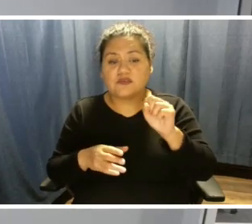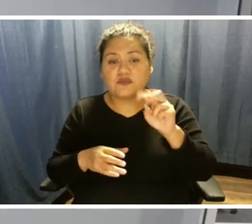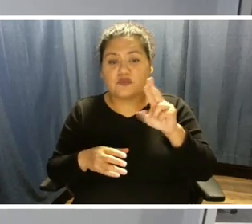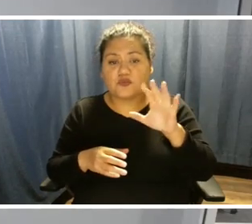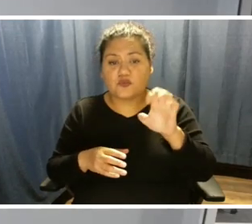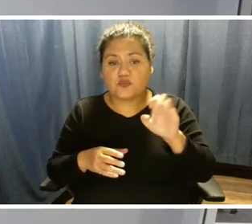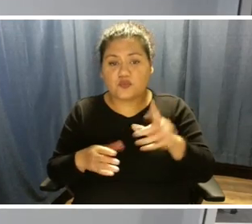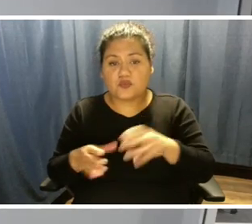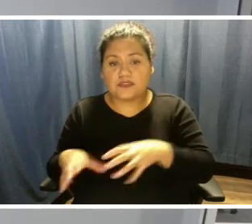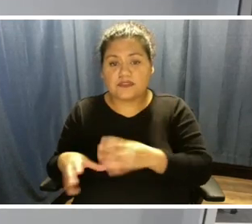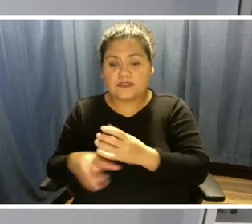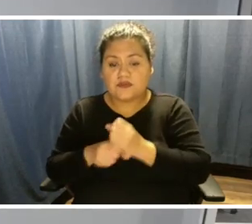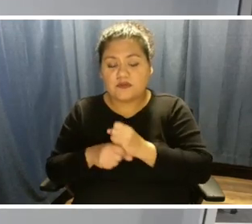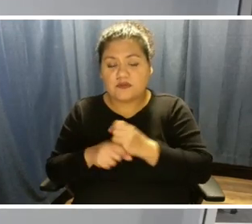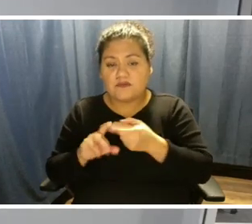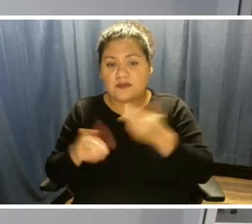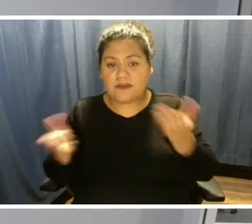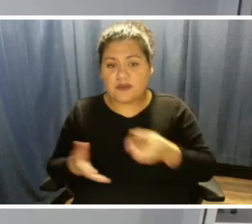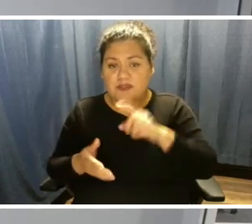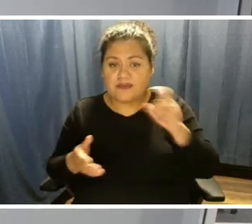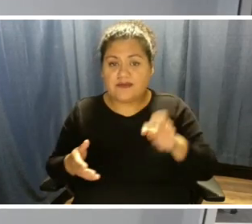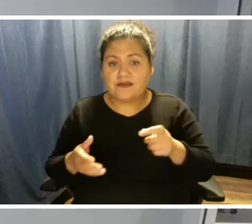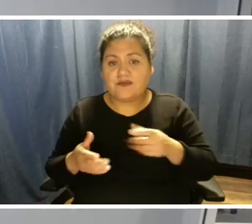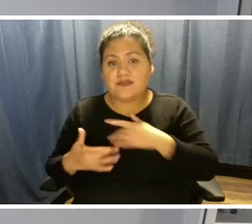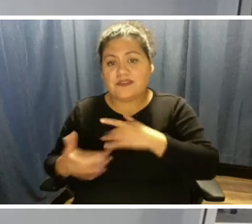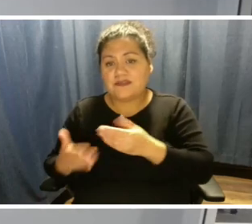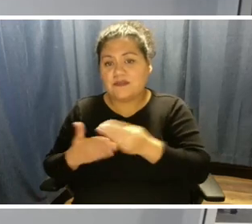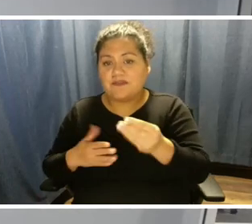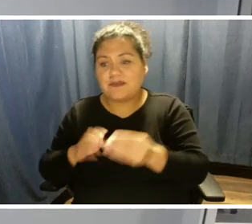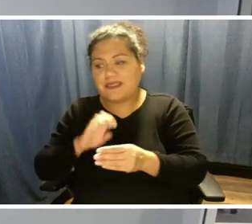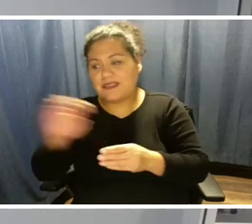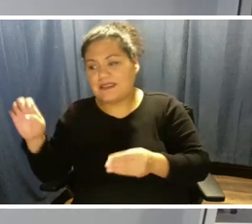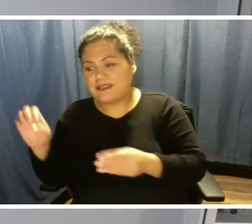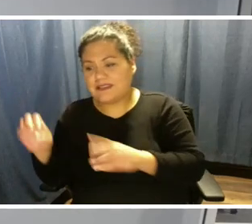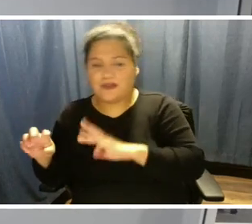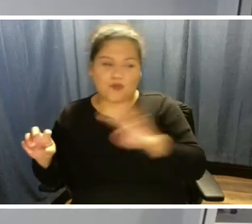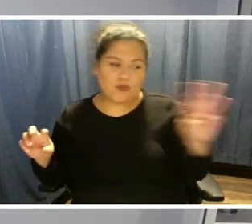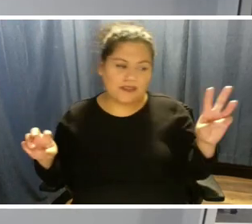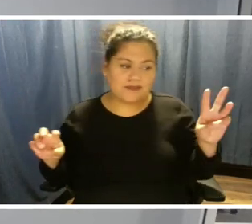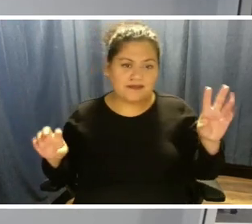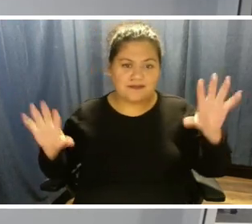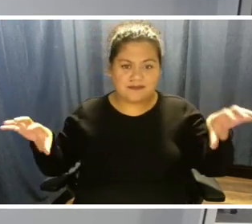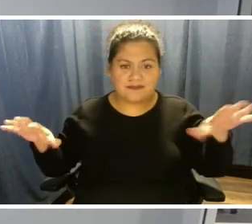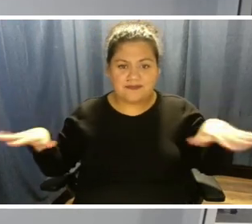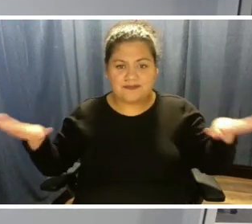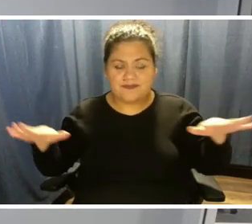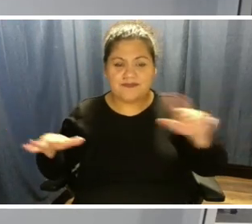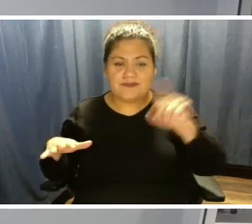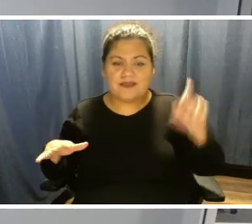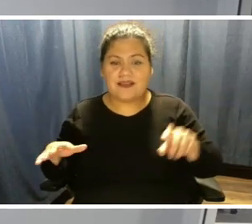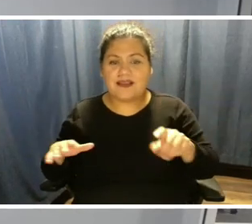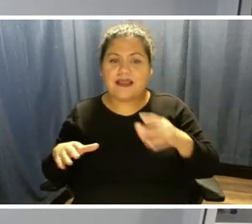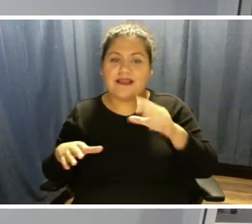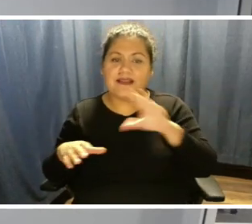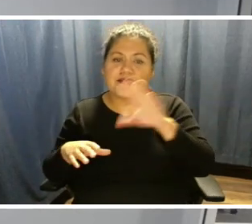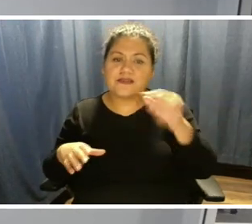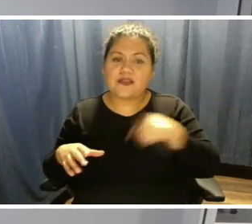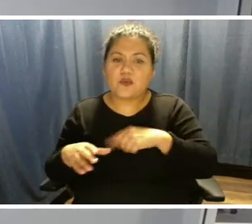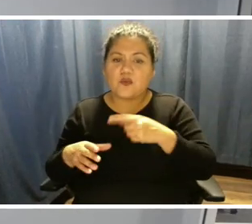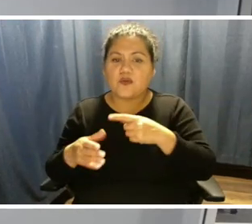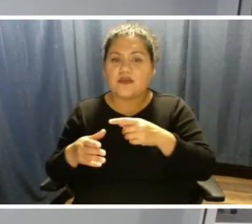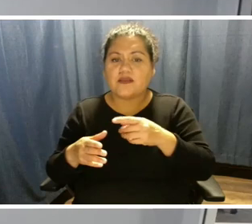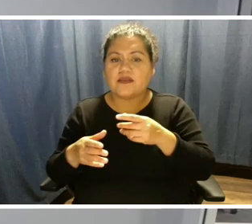Typically, we buy from the east side and the west side, I think. But in terms of the companies we deal with, there's